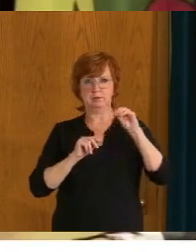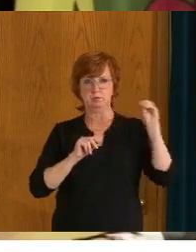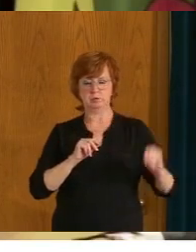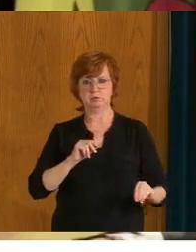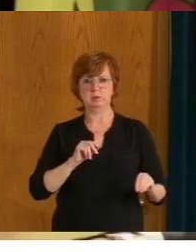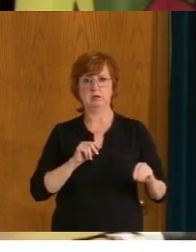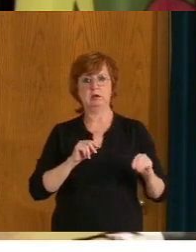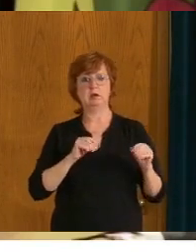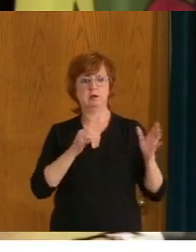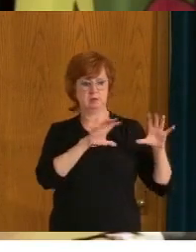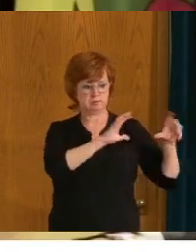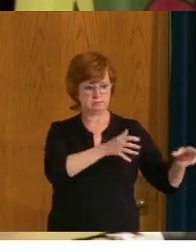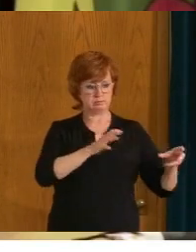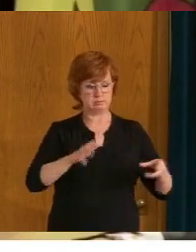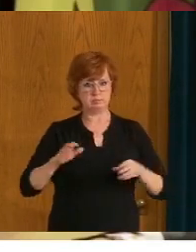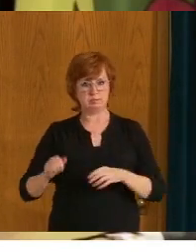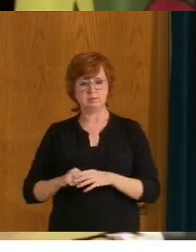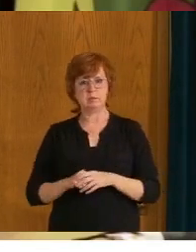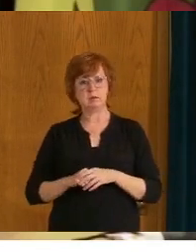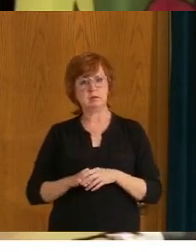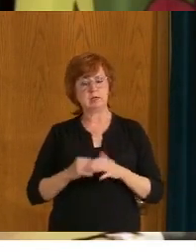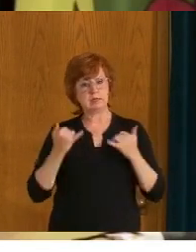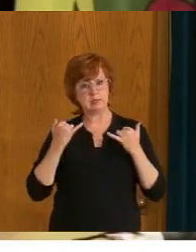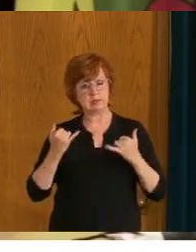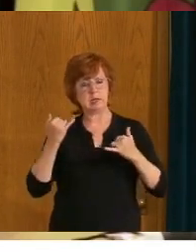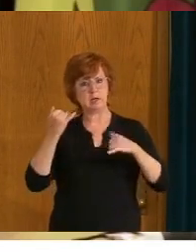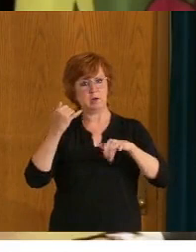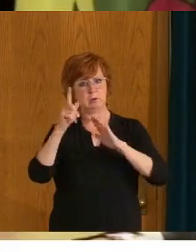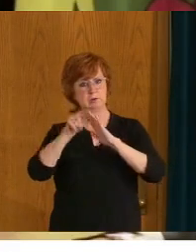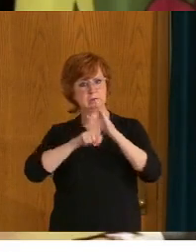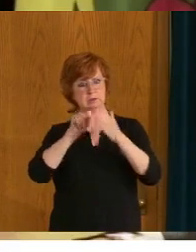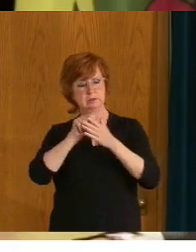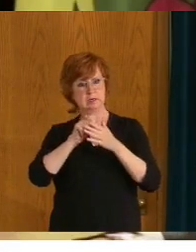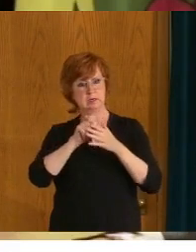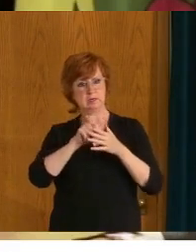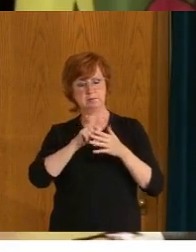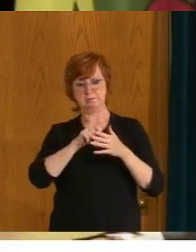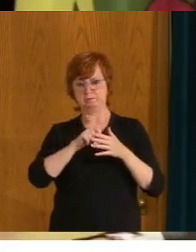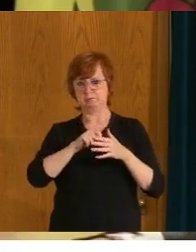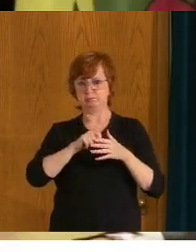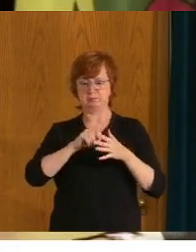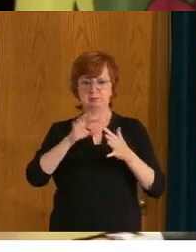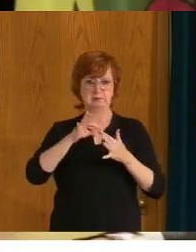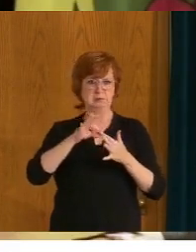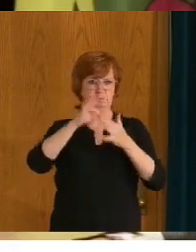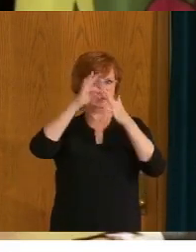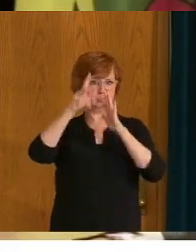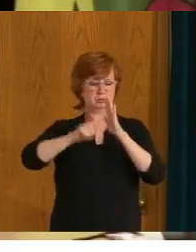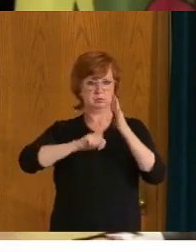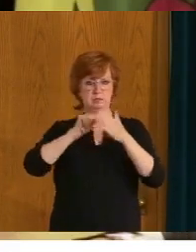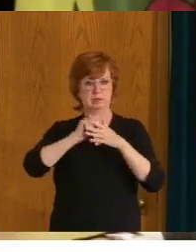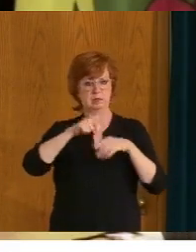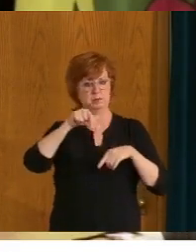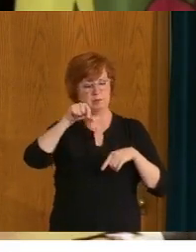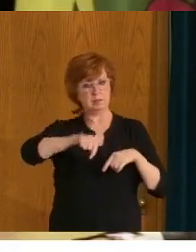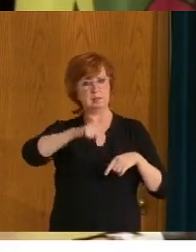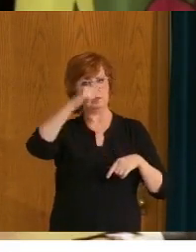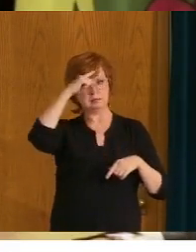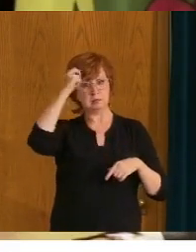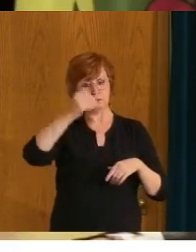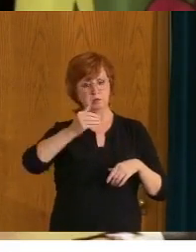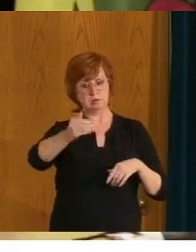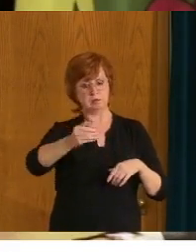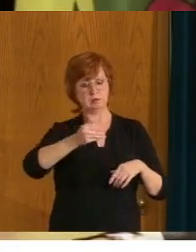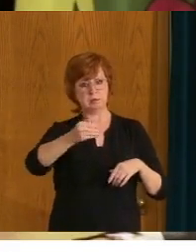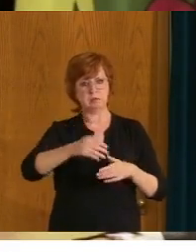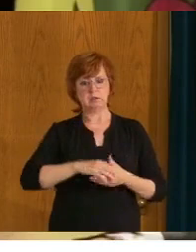people to really an unprecedented fashion as we find our way through the summer to, um, you know, please make that choice to go out and get vaccinated. Uh, we